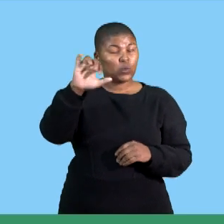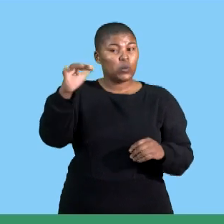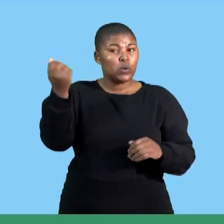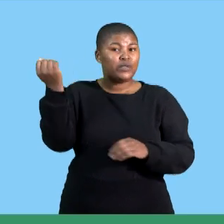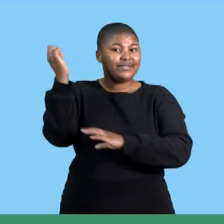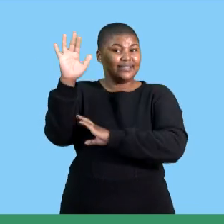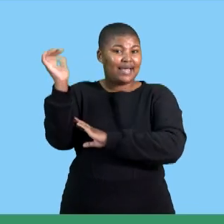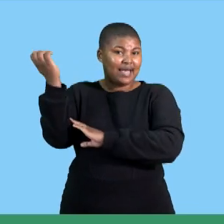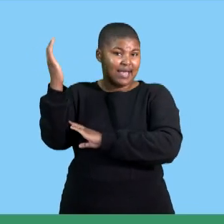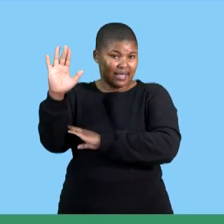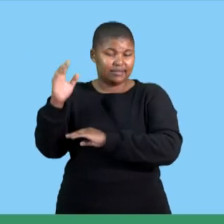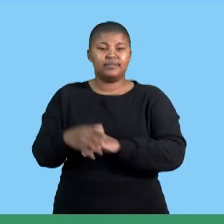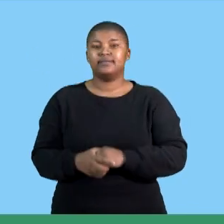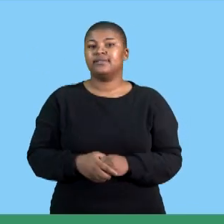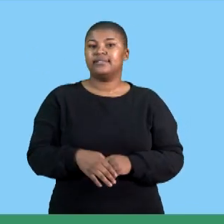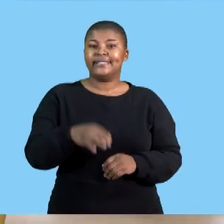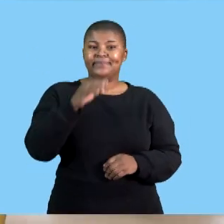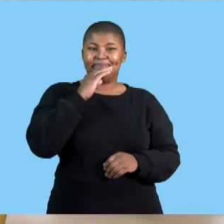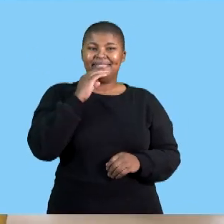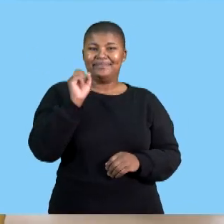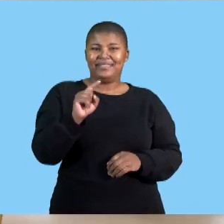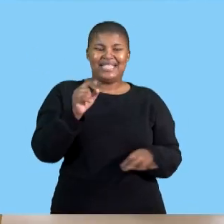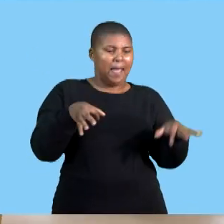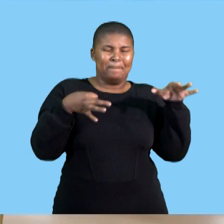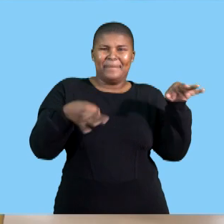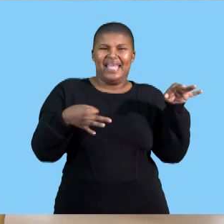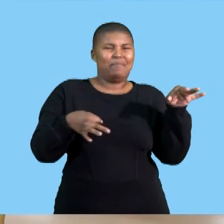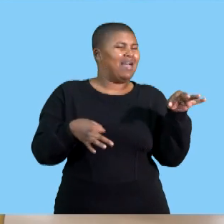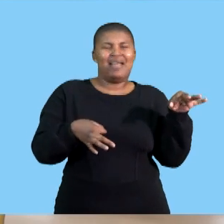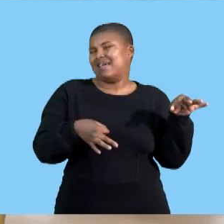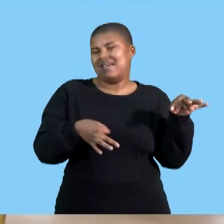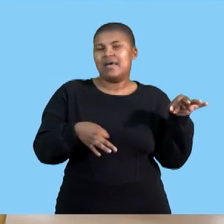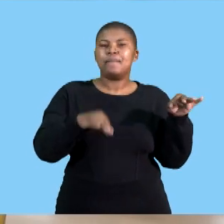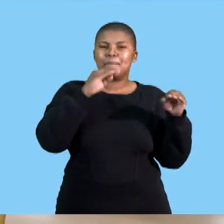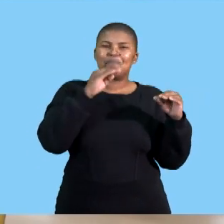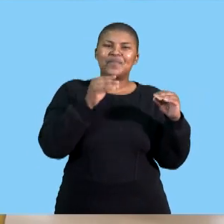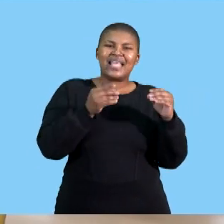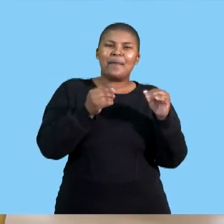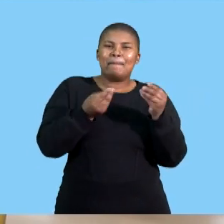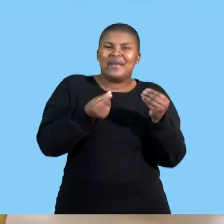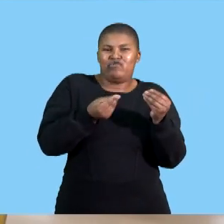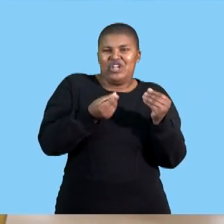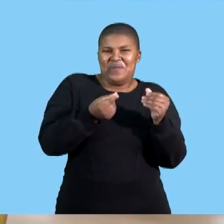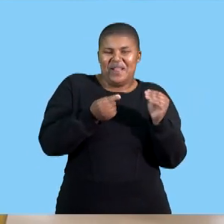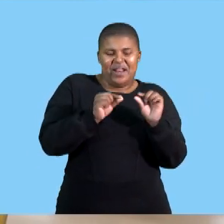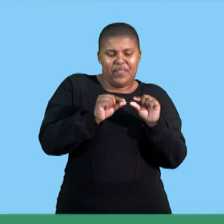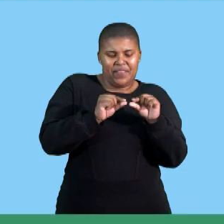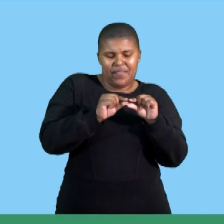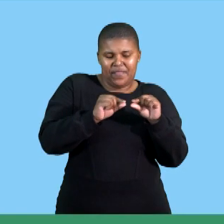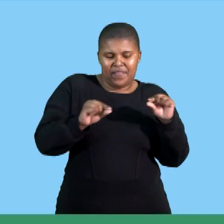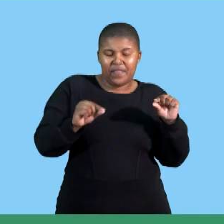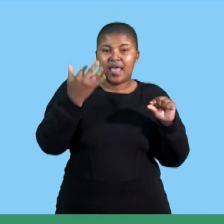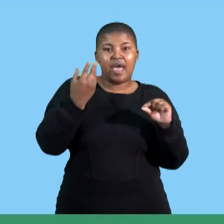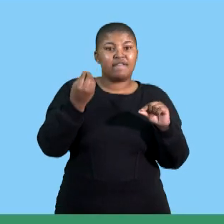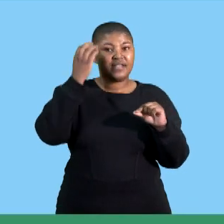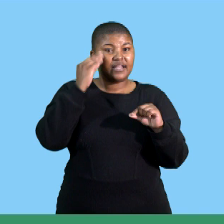so it's not a paper but it's a thin sheet of transparent material material they